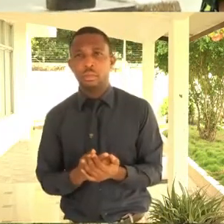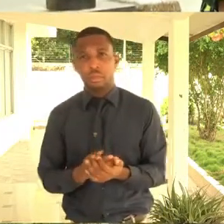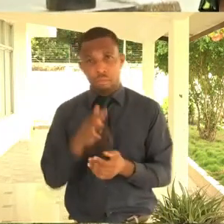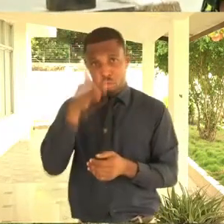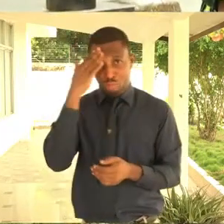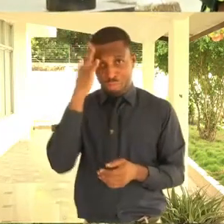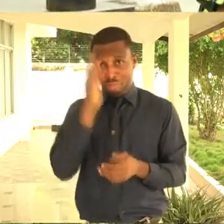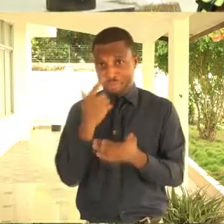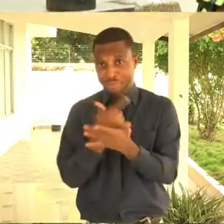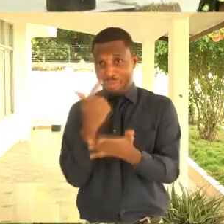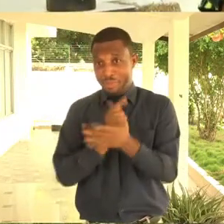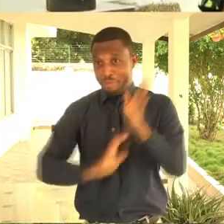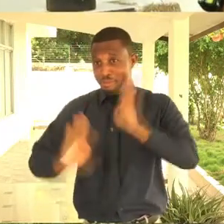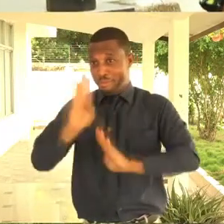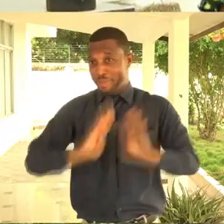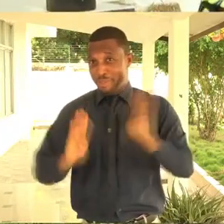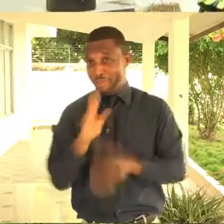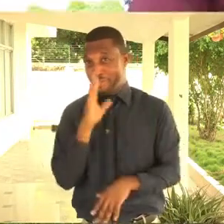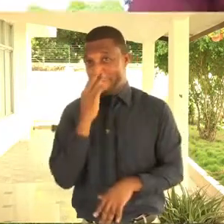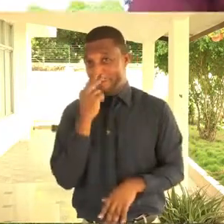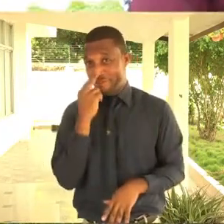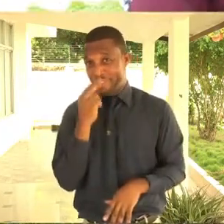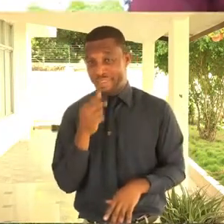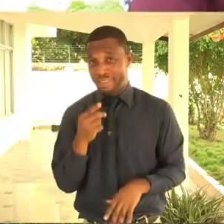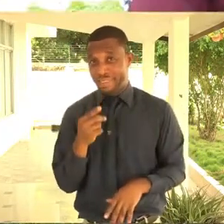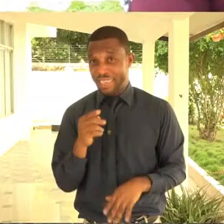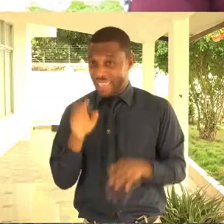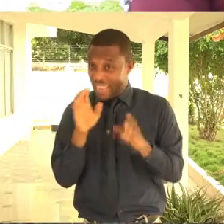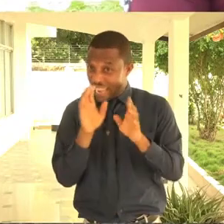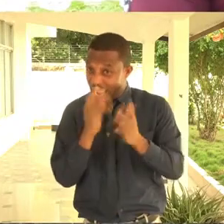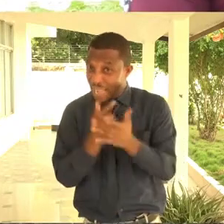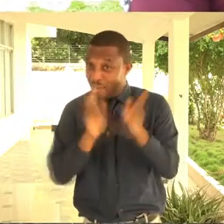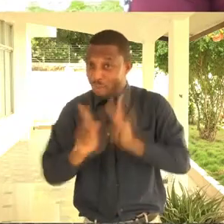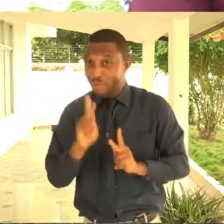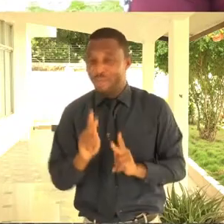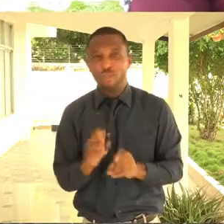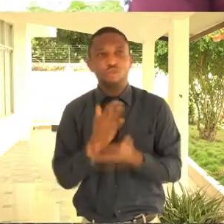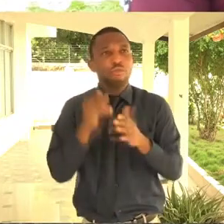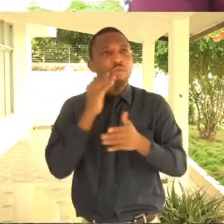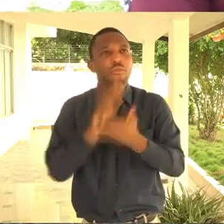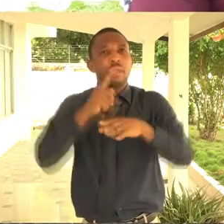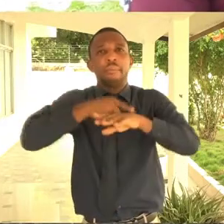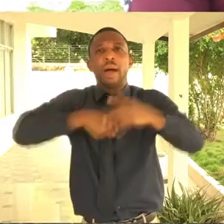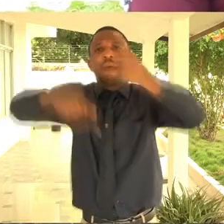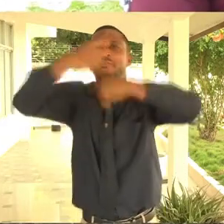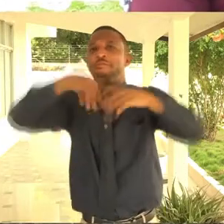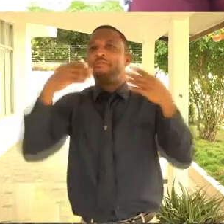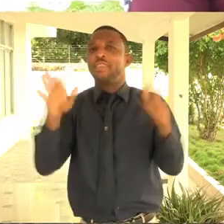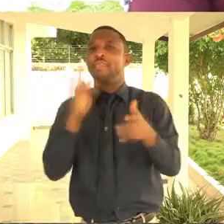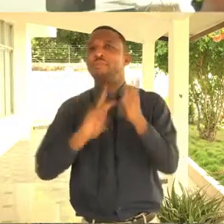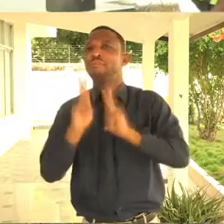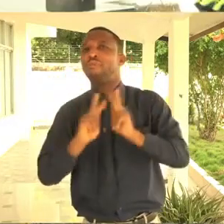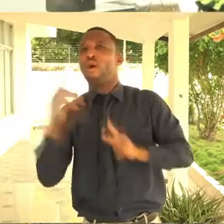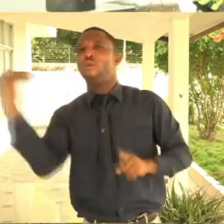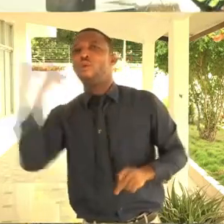Ghanians, some will give you bad, some will insult you. And some funny, funny, funny, funny comments. But sometimes it